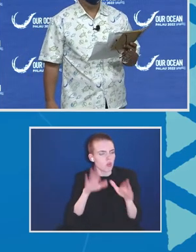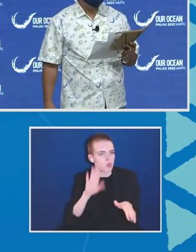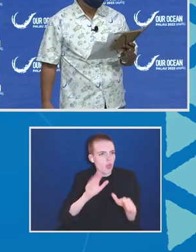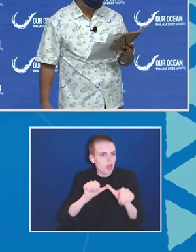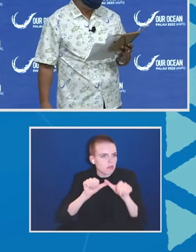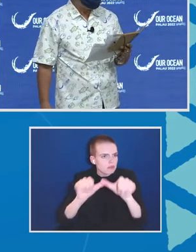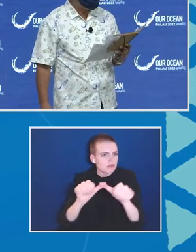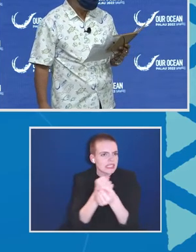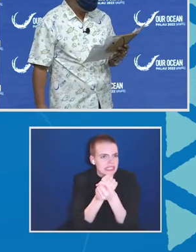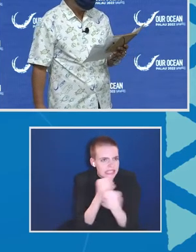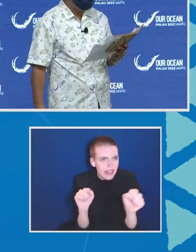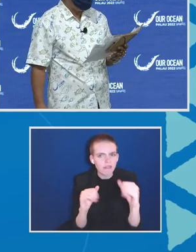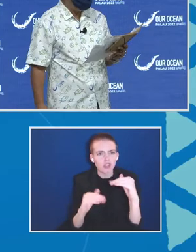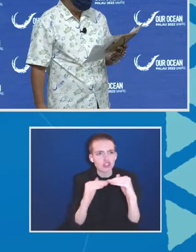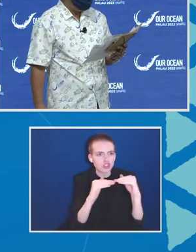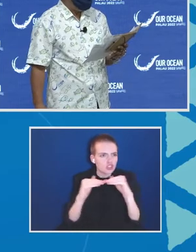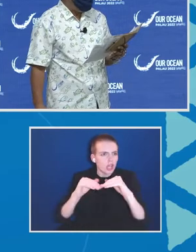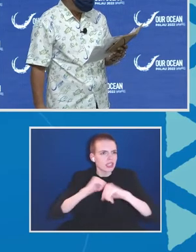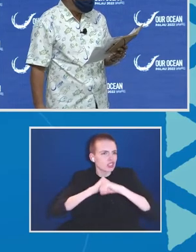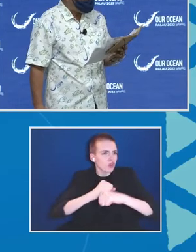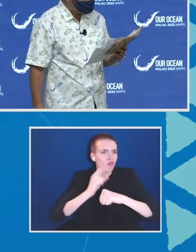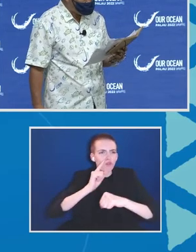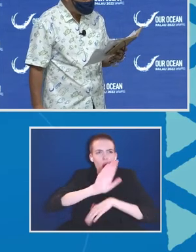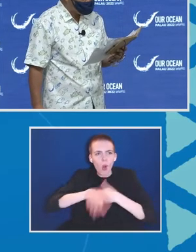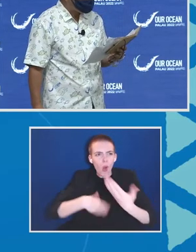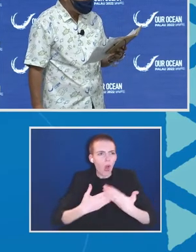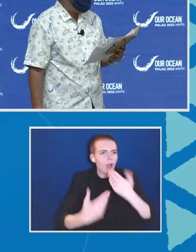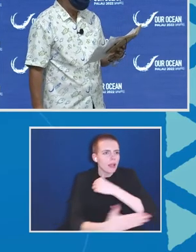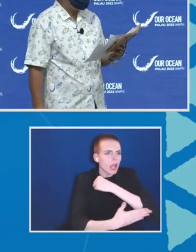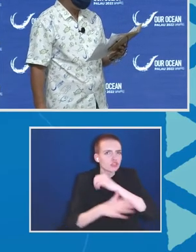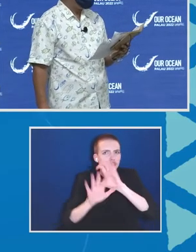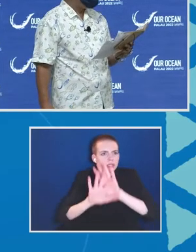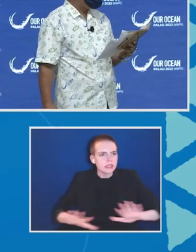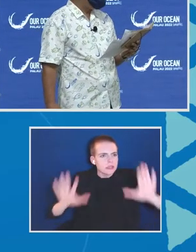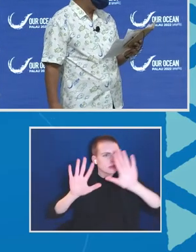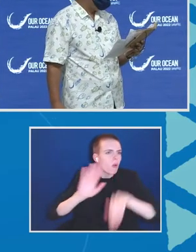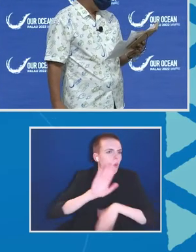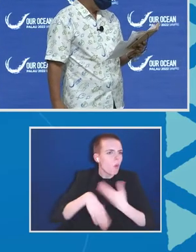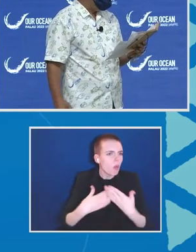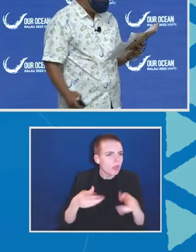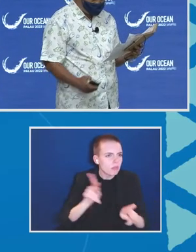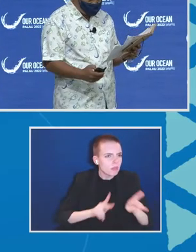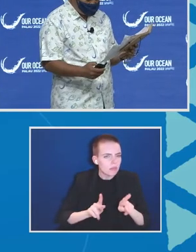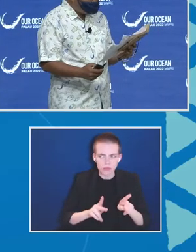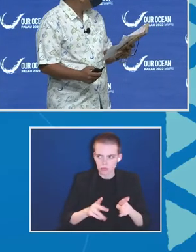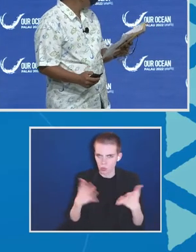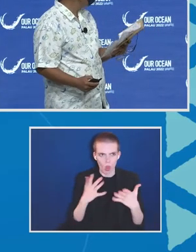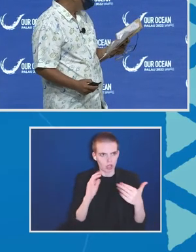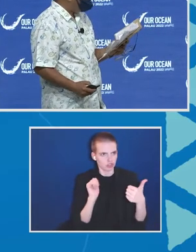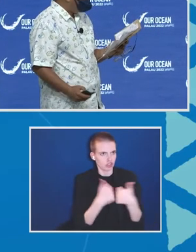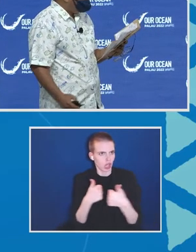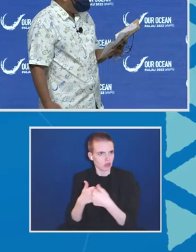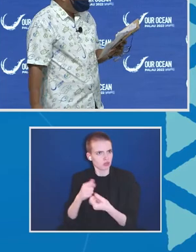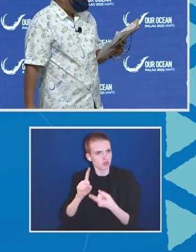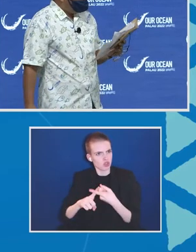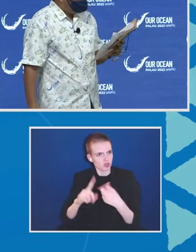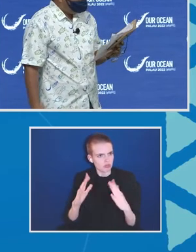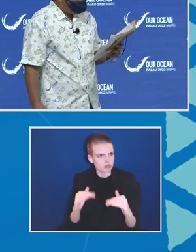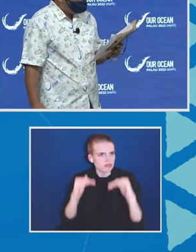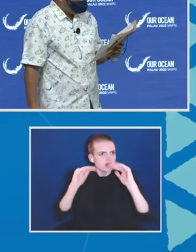secure for all the countries and the people? What are the challenges to promote national policy,